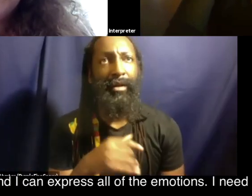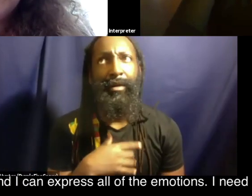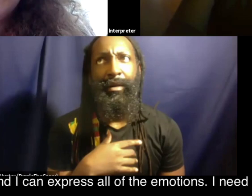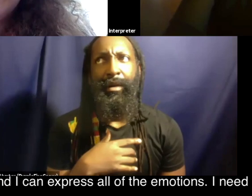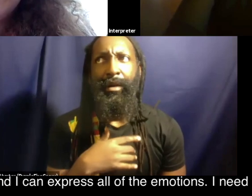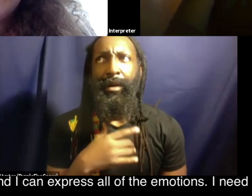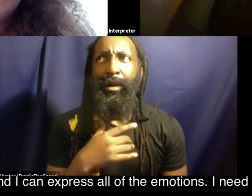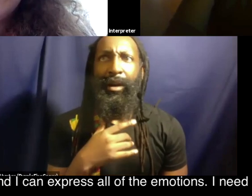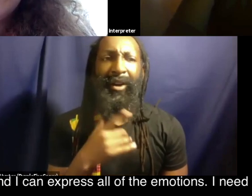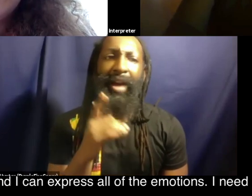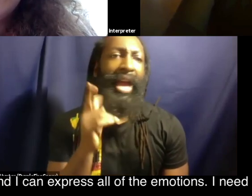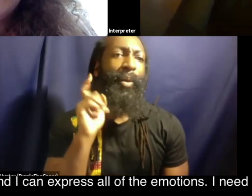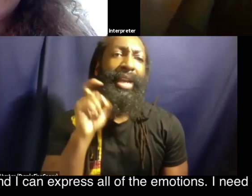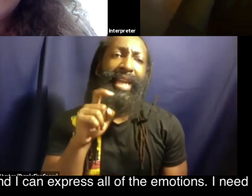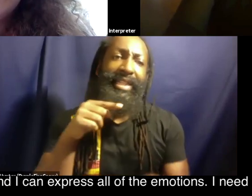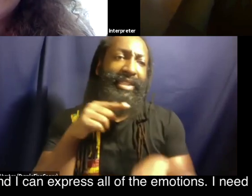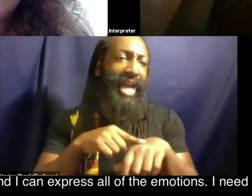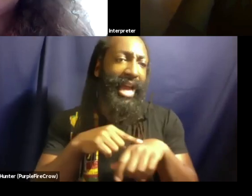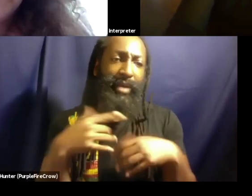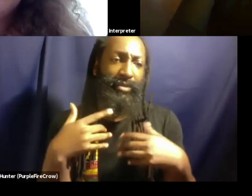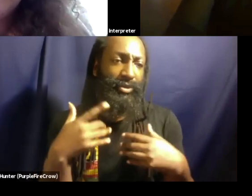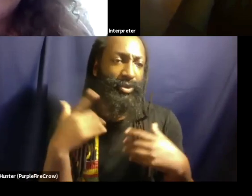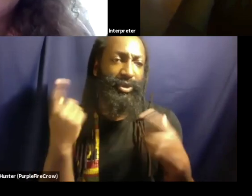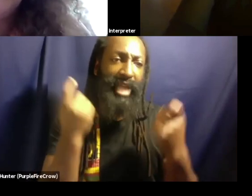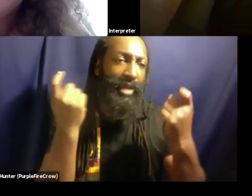and i can express all of the emotions i need to through that